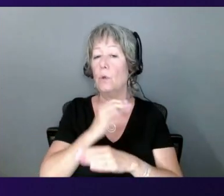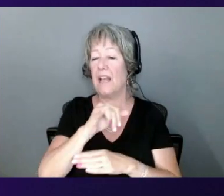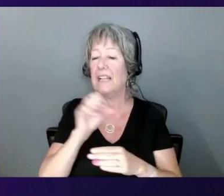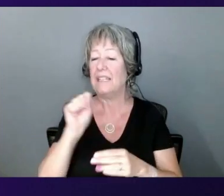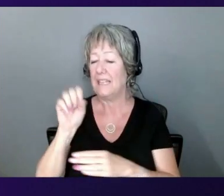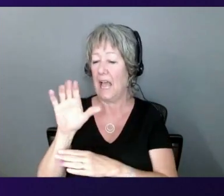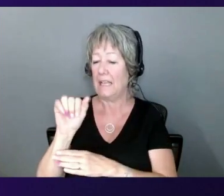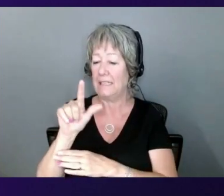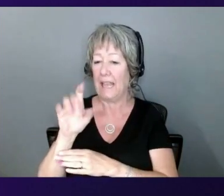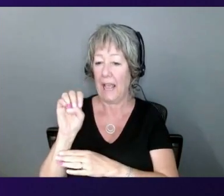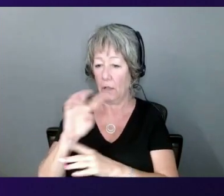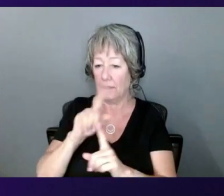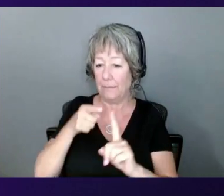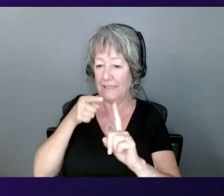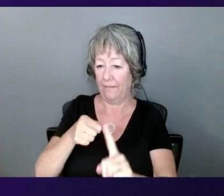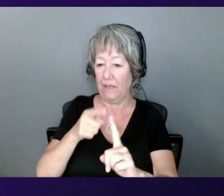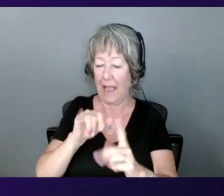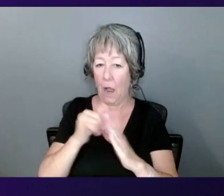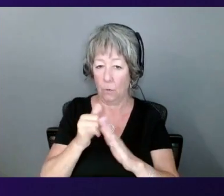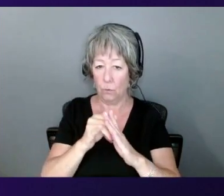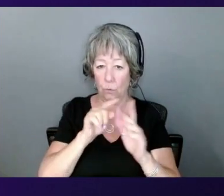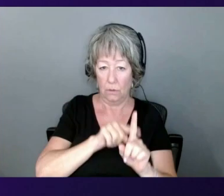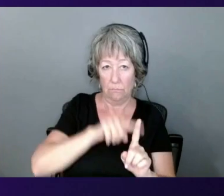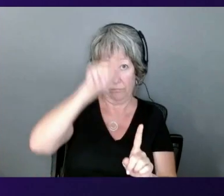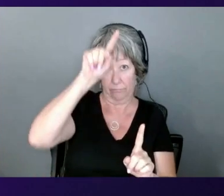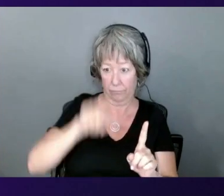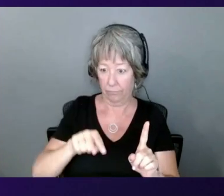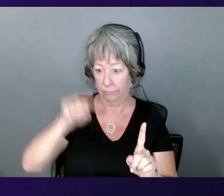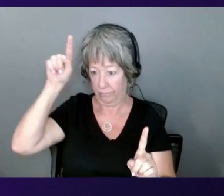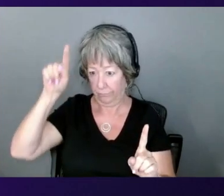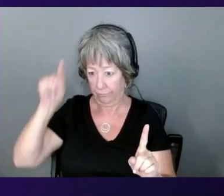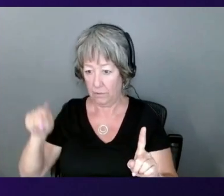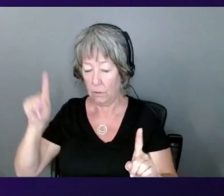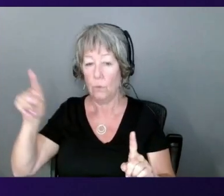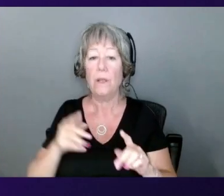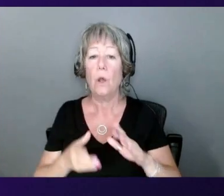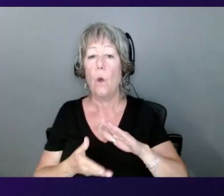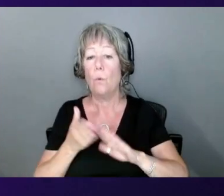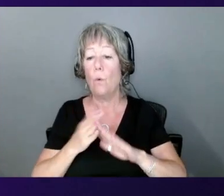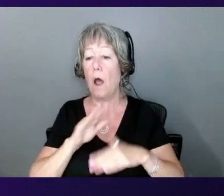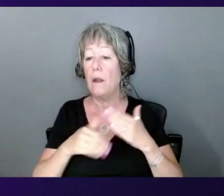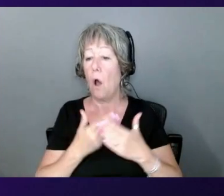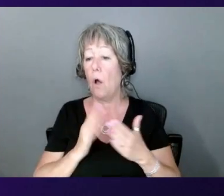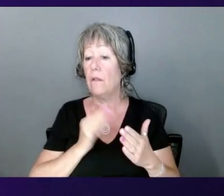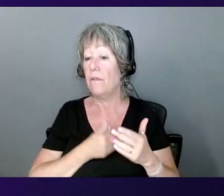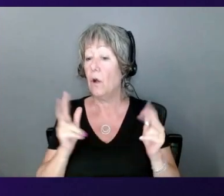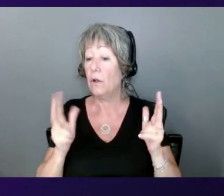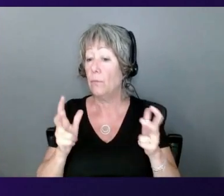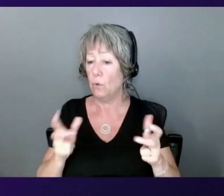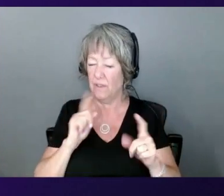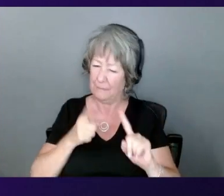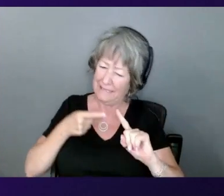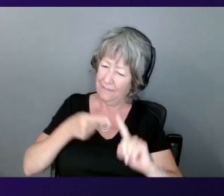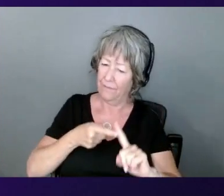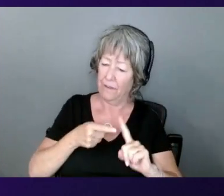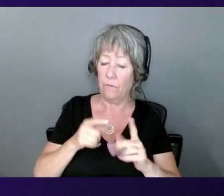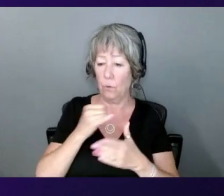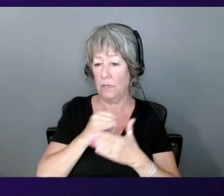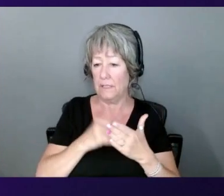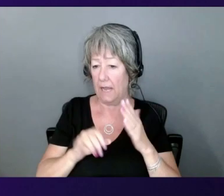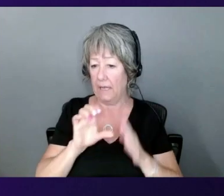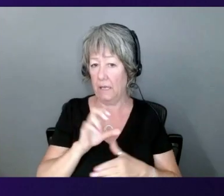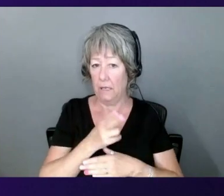this diversity scaling and run all our compute infrastructure for designing chips on our chips